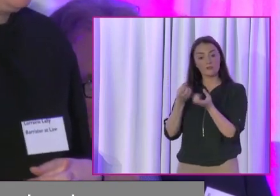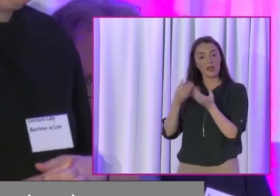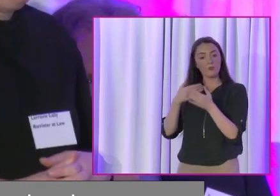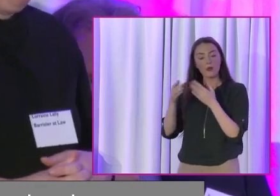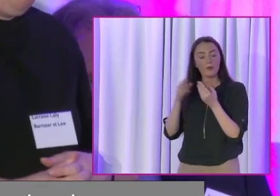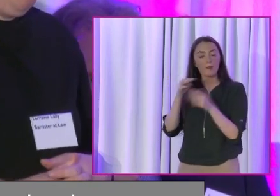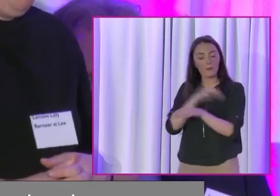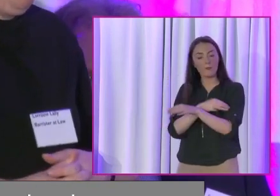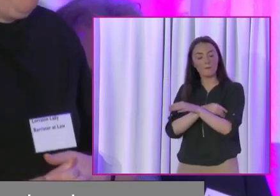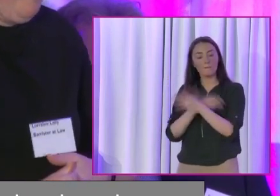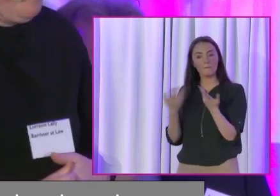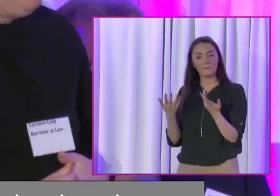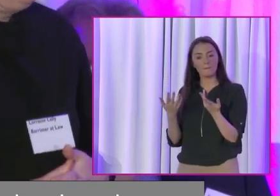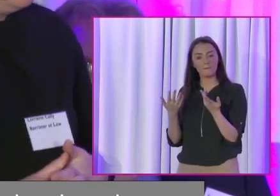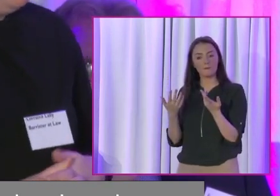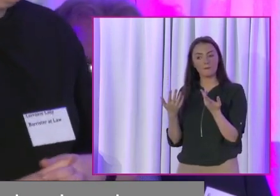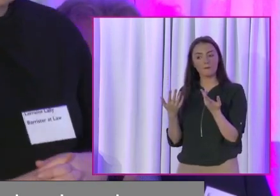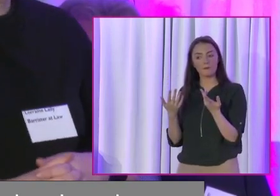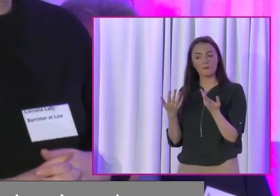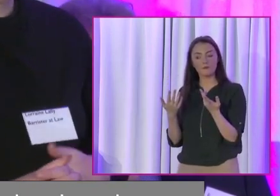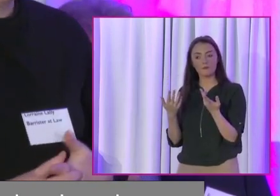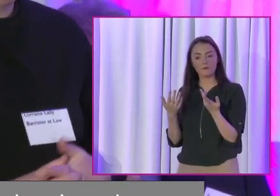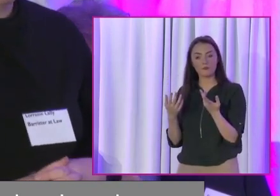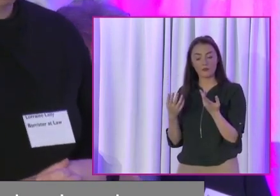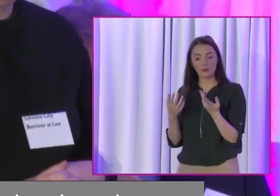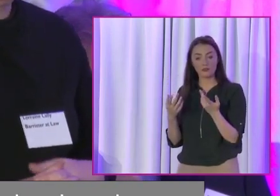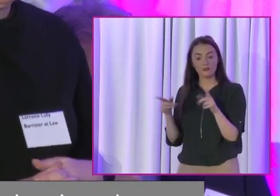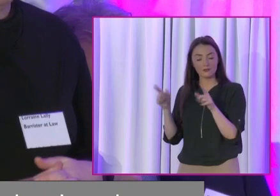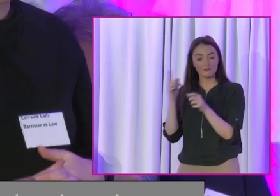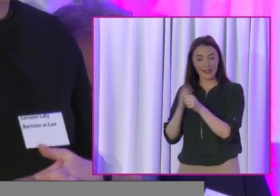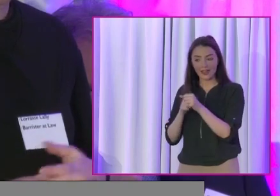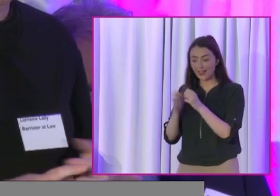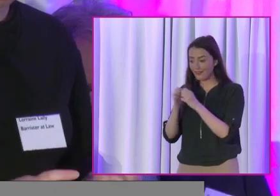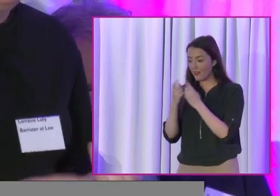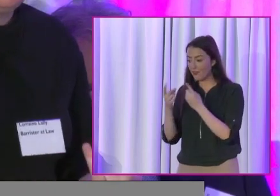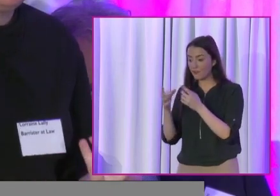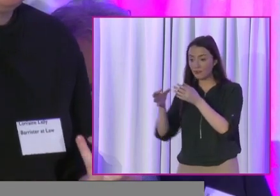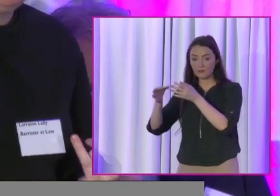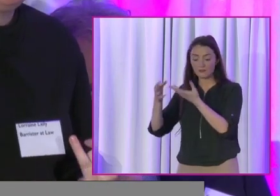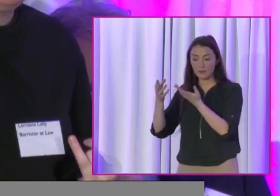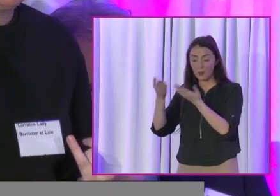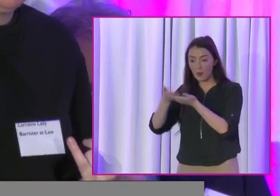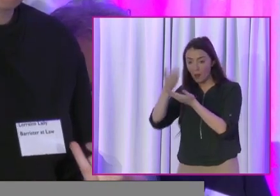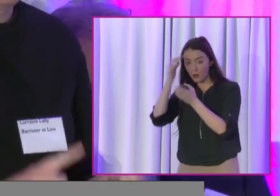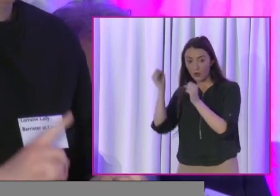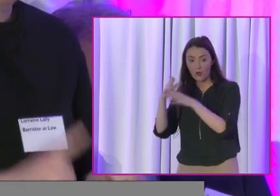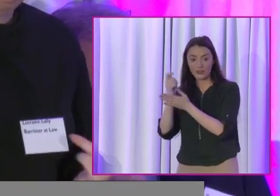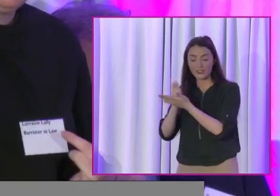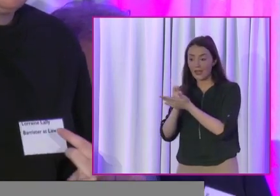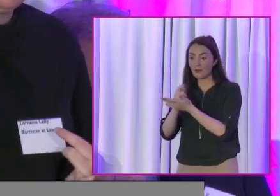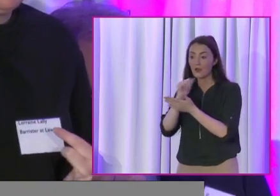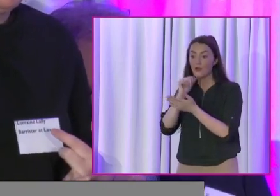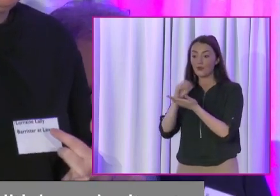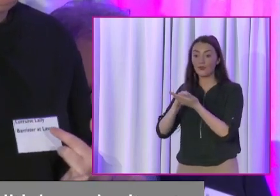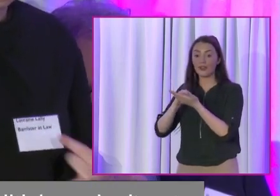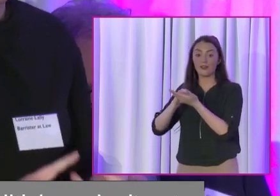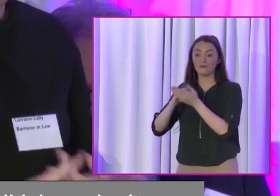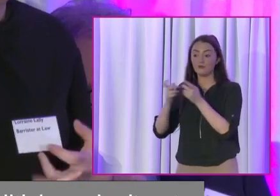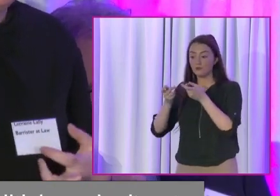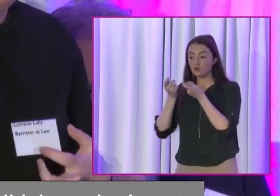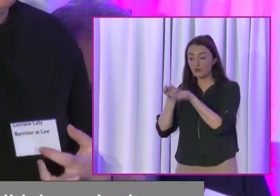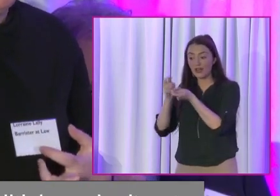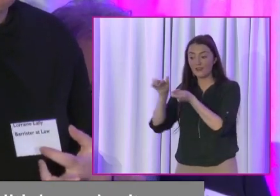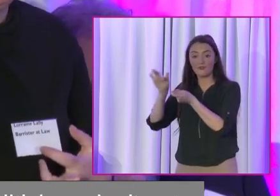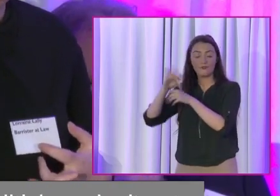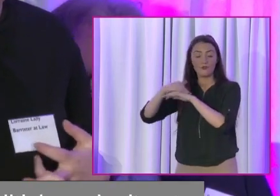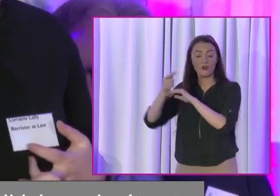What exactly is the problem? So again, they're learning all the time. Politicians don't get trained for their job. They don't get educated. And